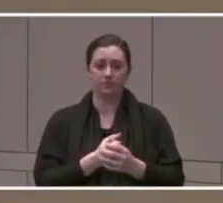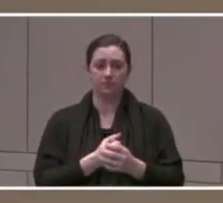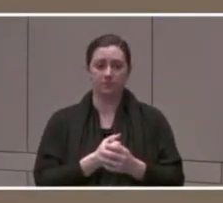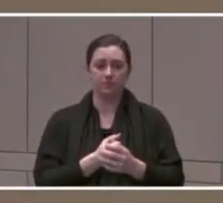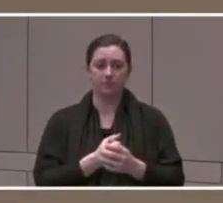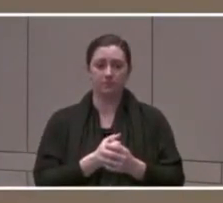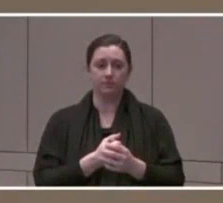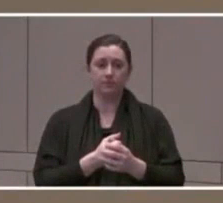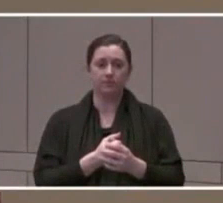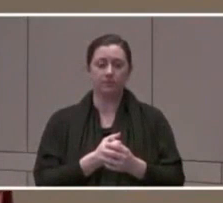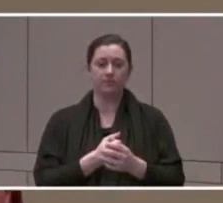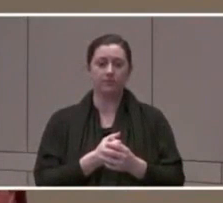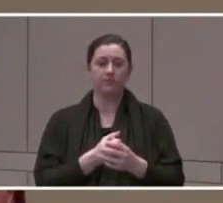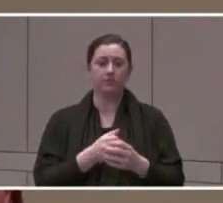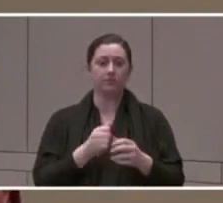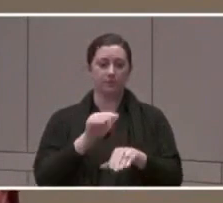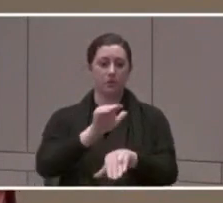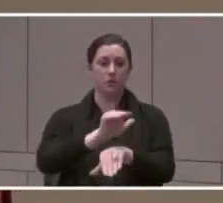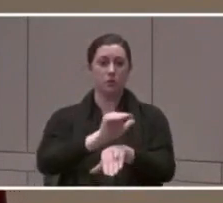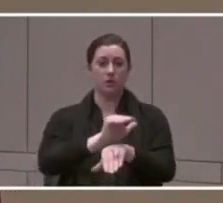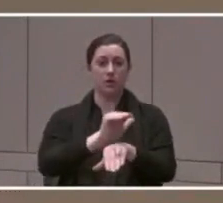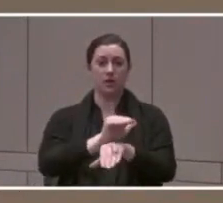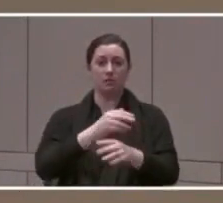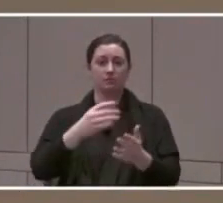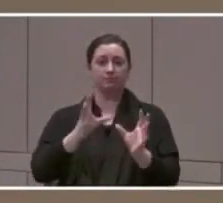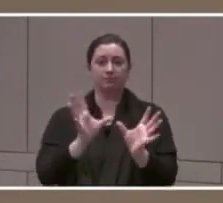it's been hard to sit here tonight, honestly.